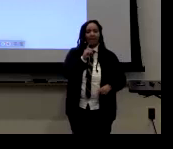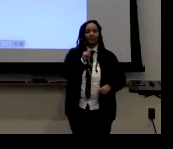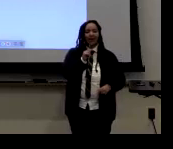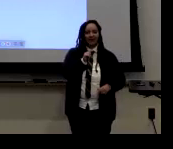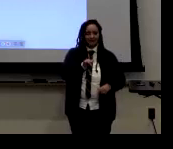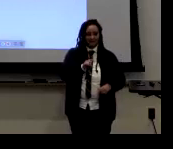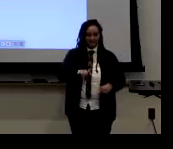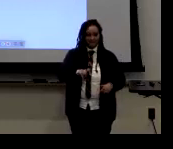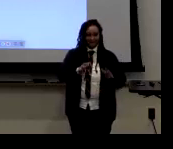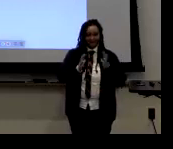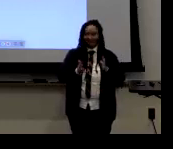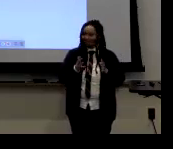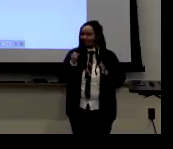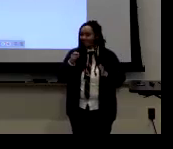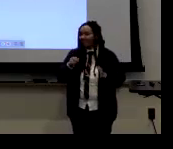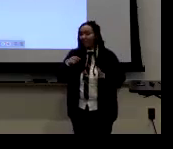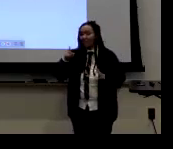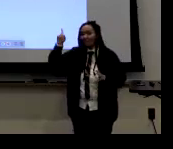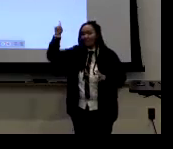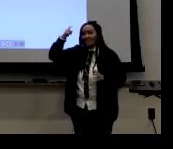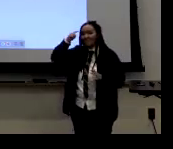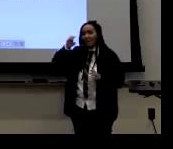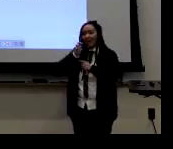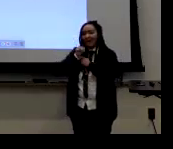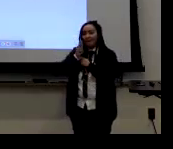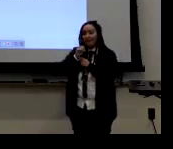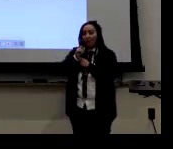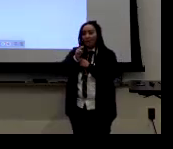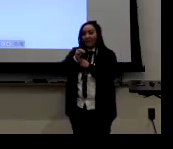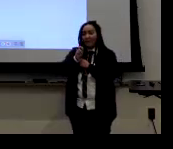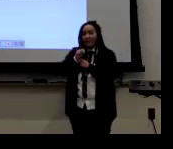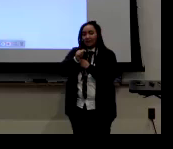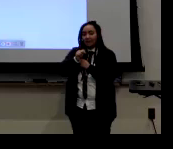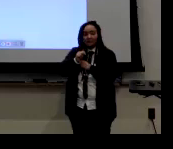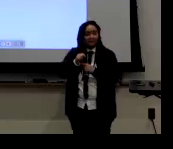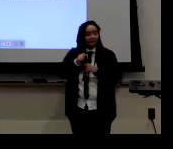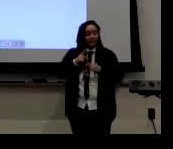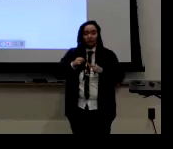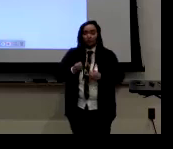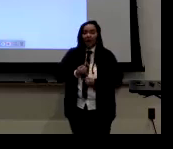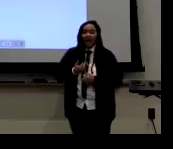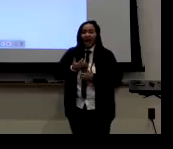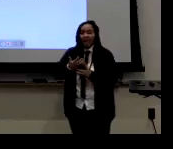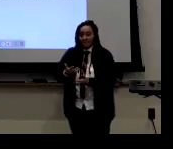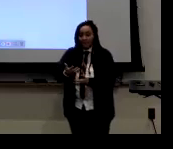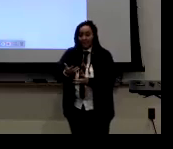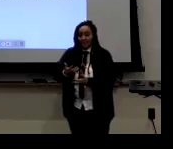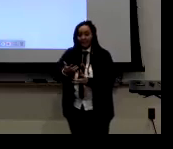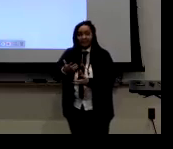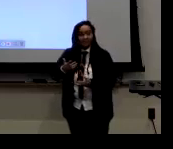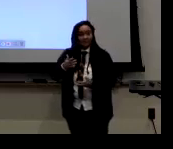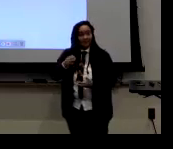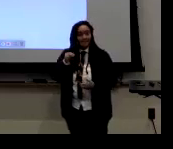body to communicate. It's a different modality than English. And so when you talk about